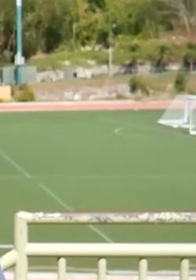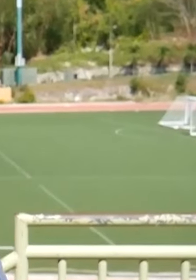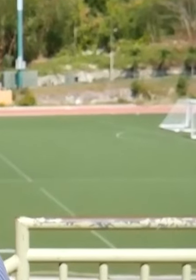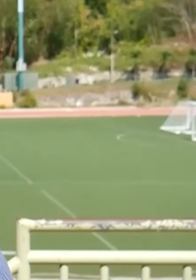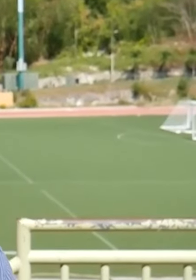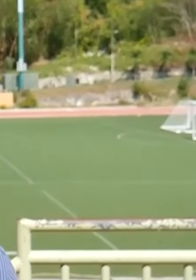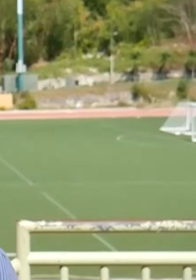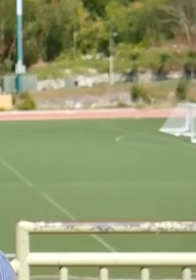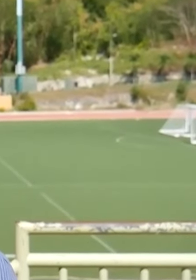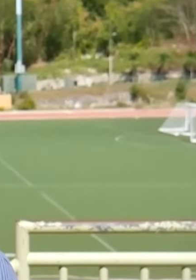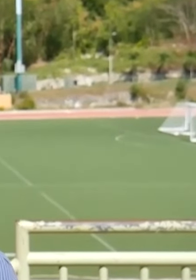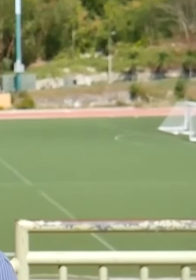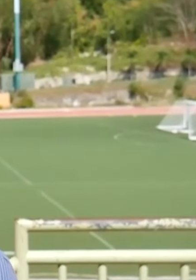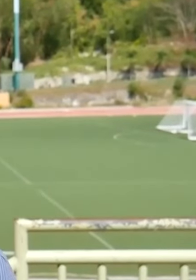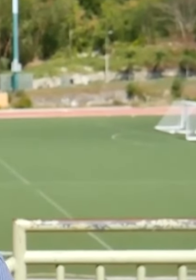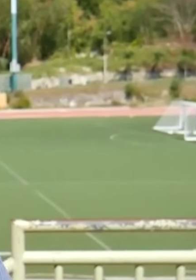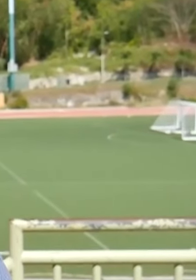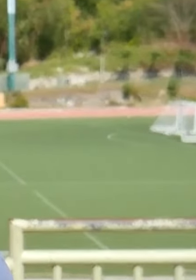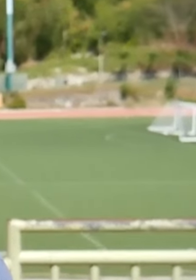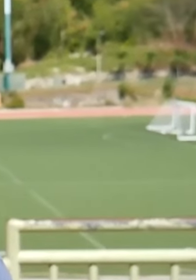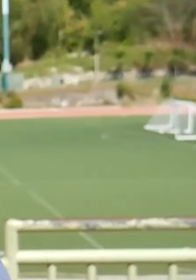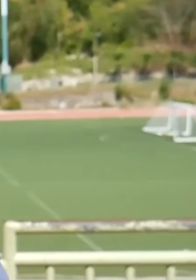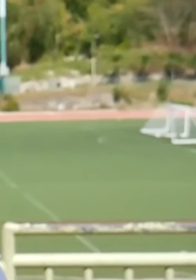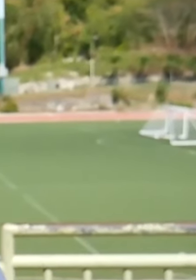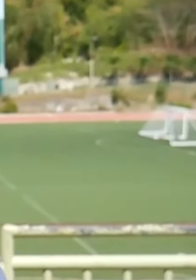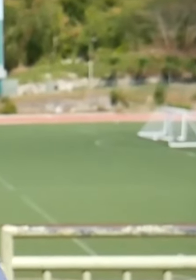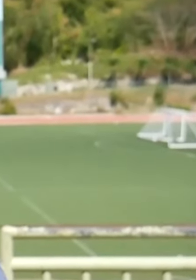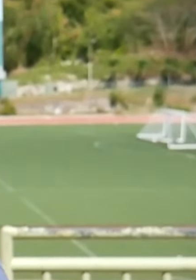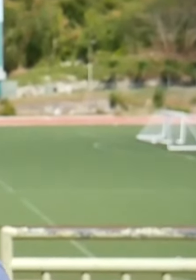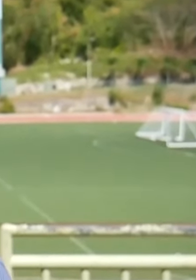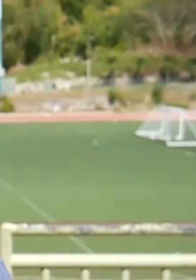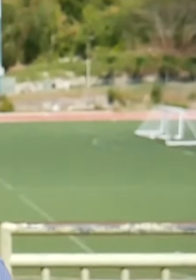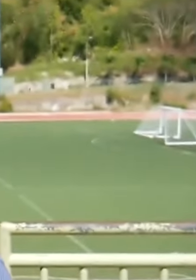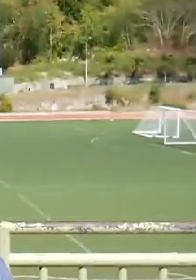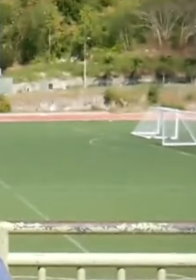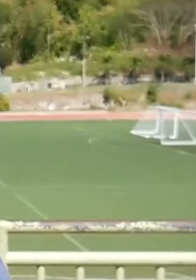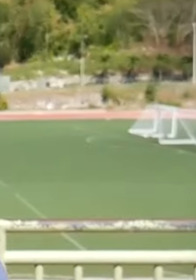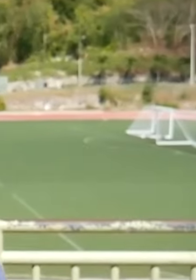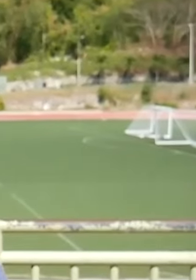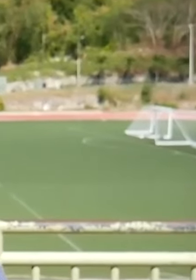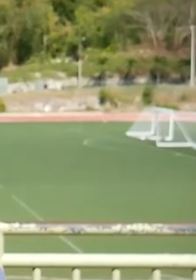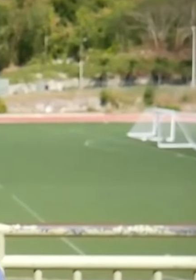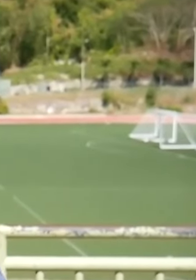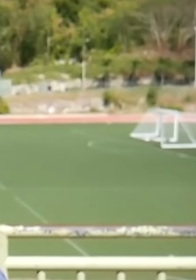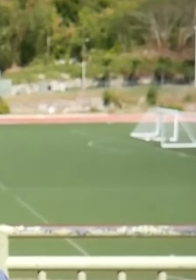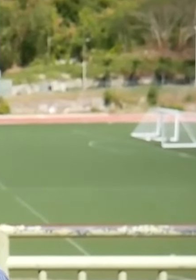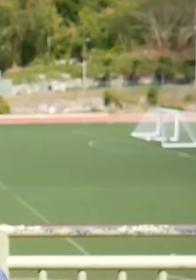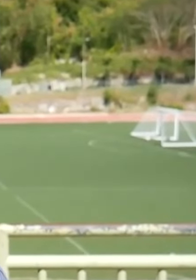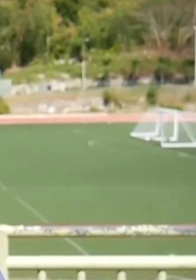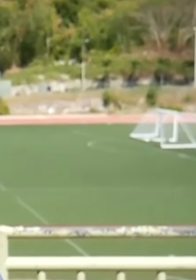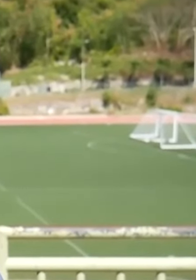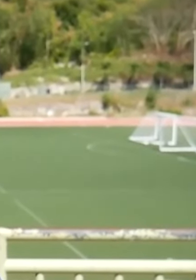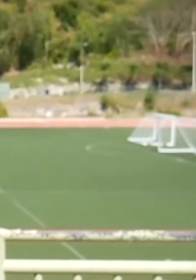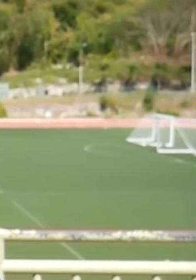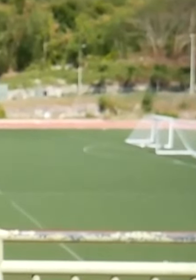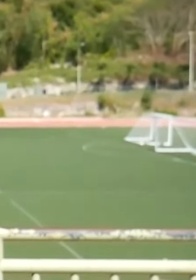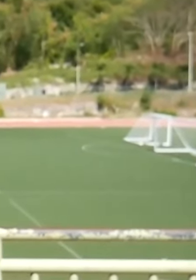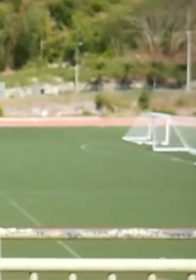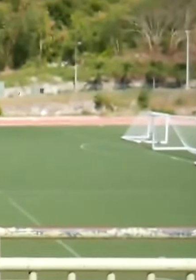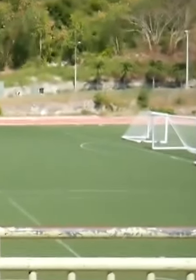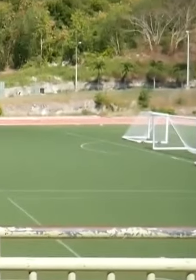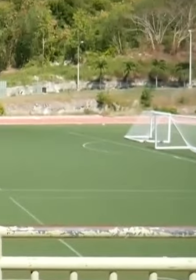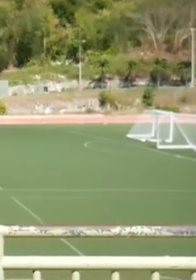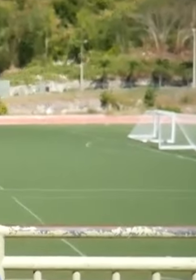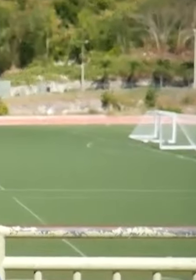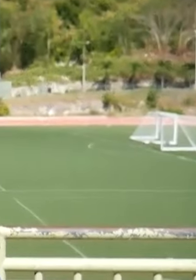more areas. So, that's one of the reasons why it took so long. We were able to get Ragapal to send out some more experts.